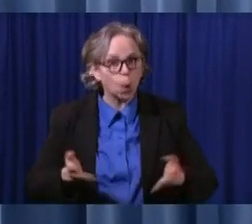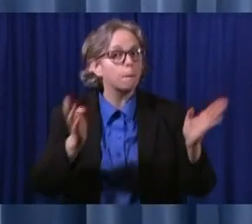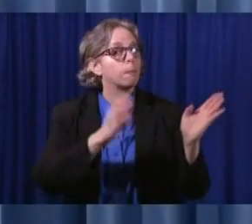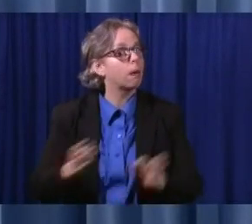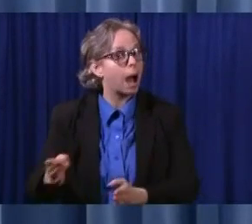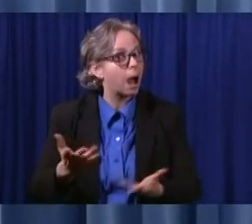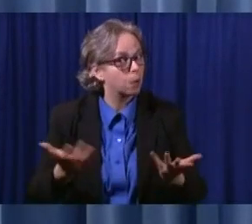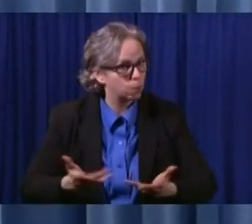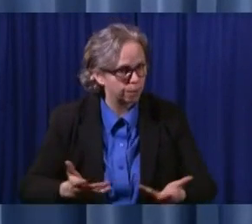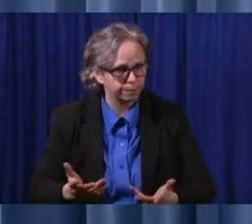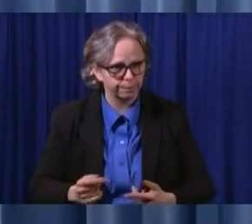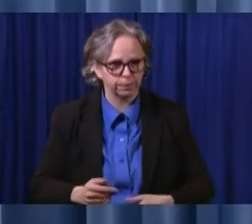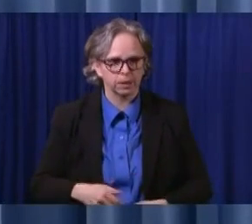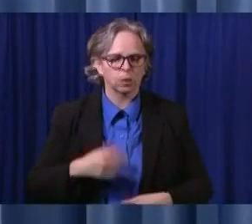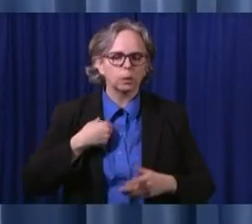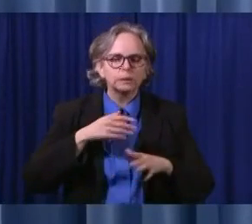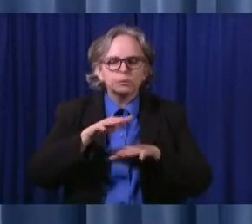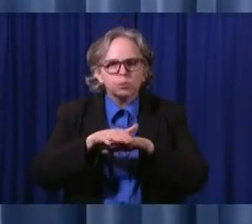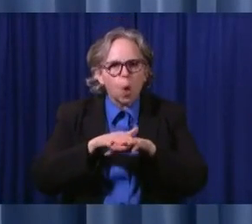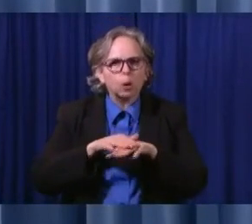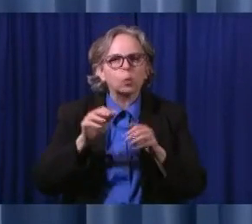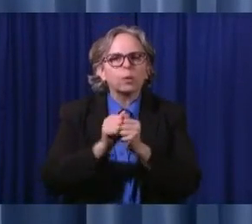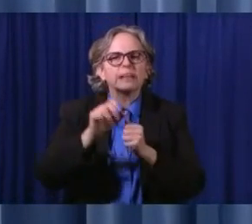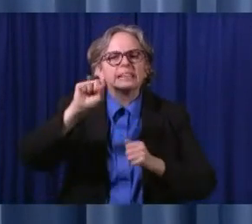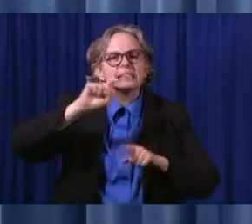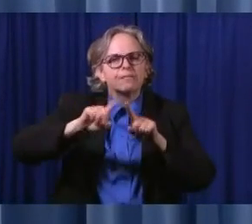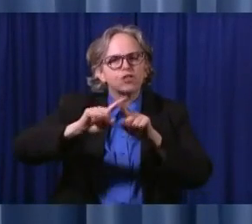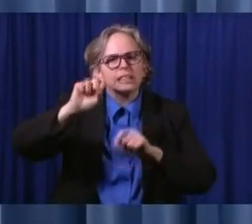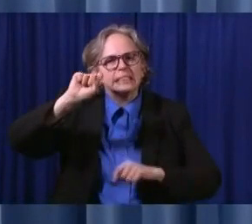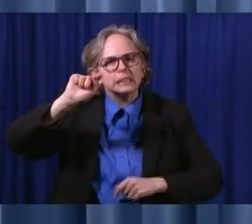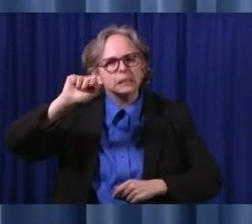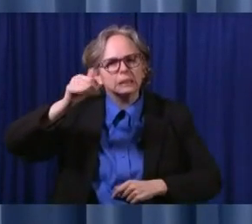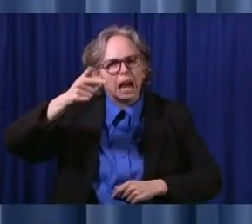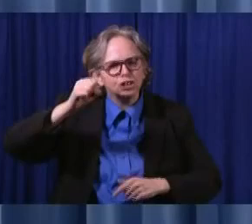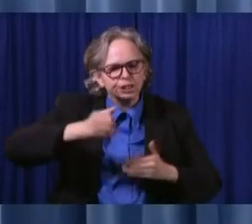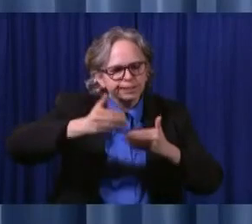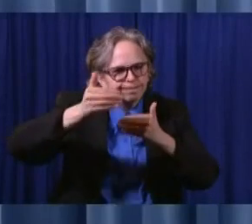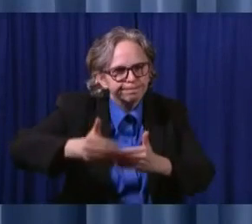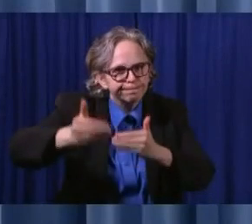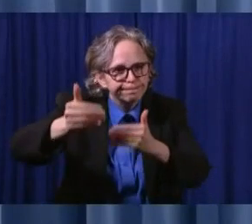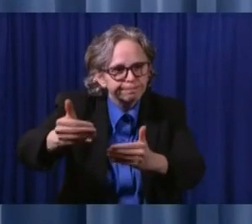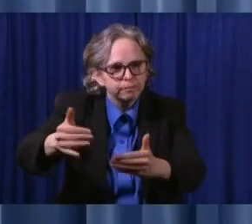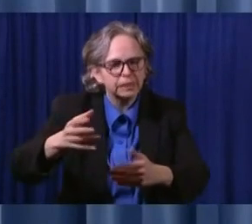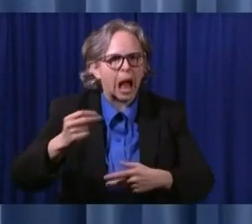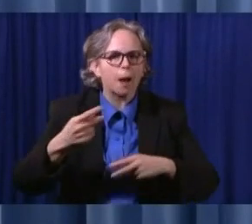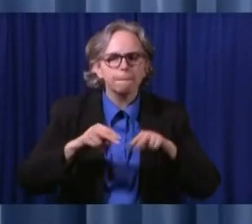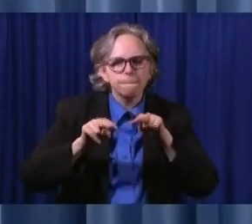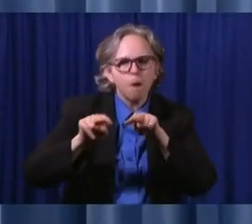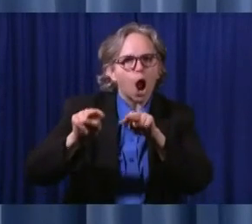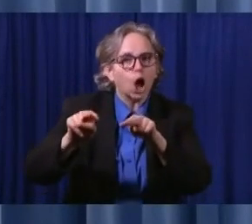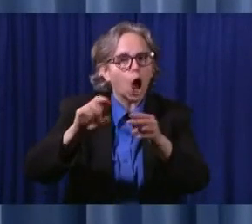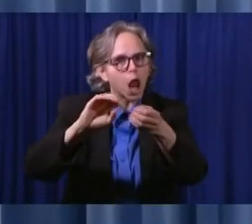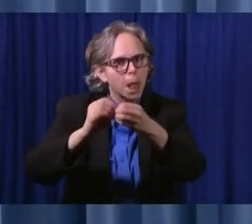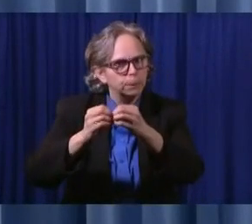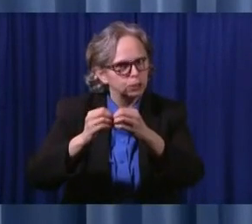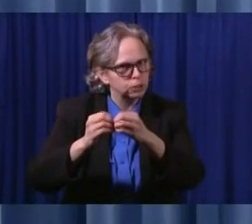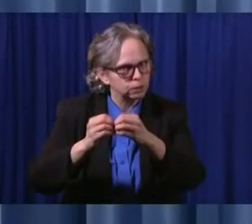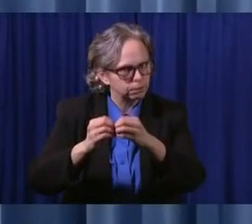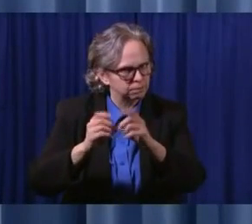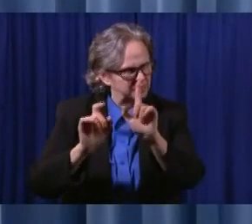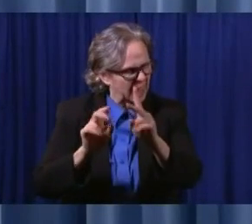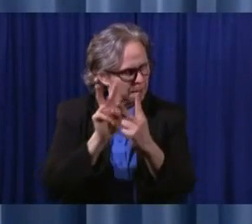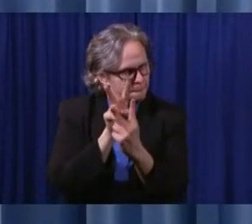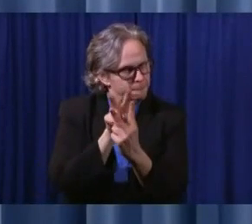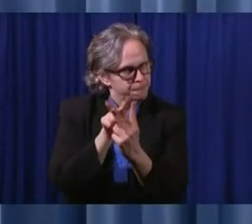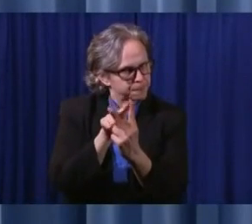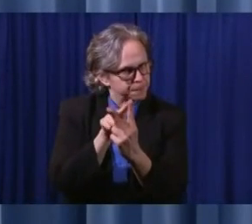to see how it works. We're going to continue to look at our numbers and to see how the spread is occurring. So at the time that we